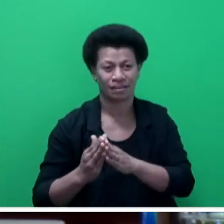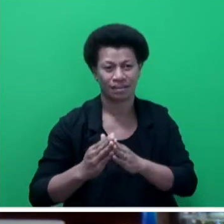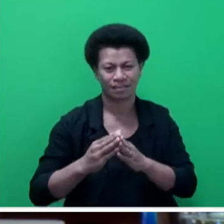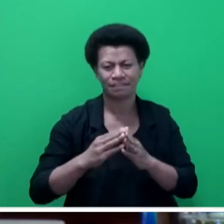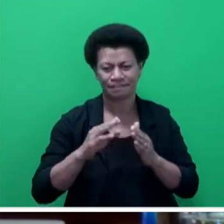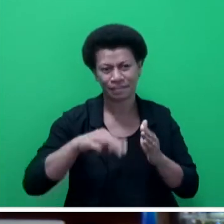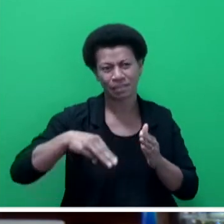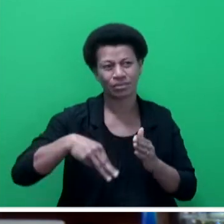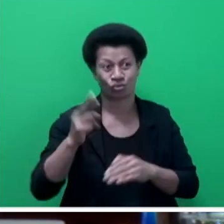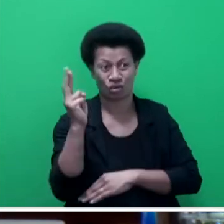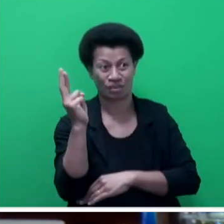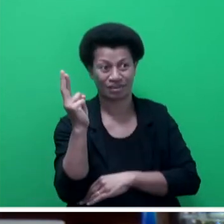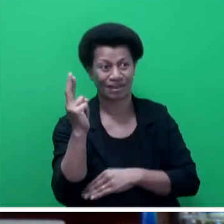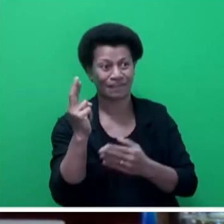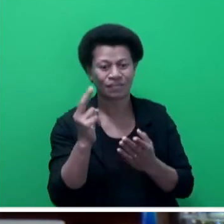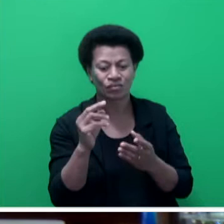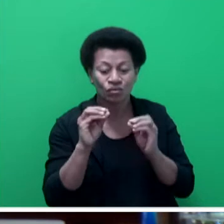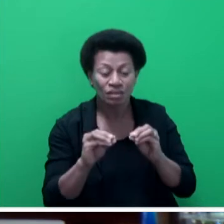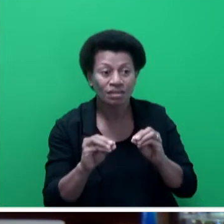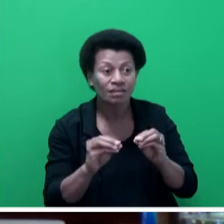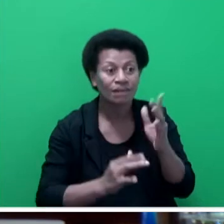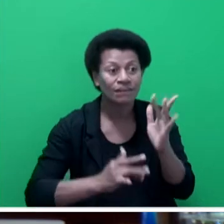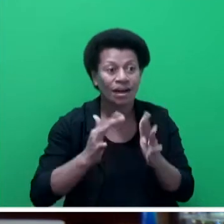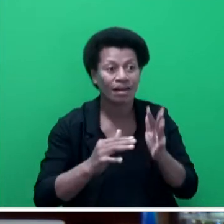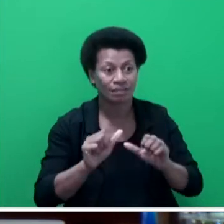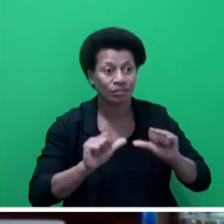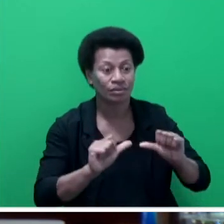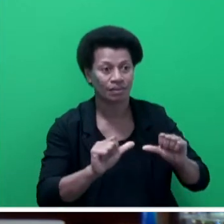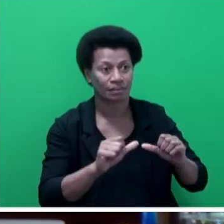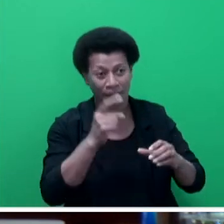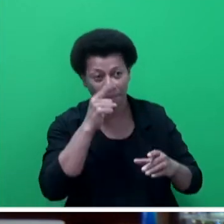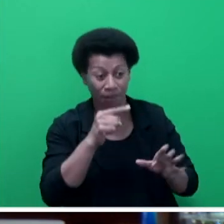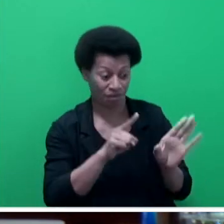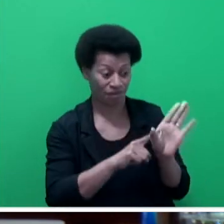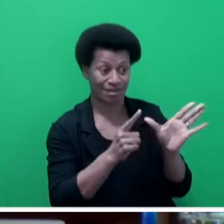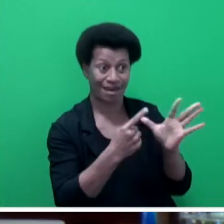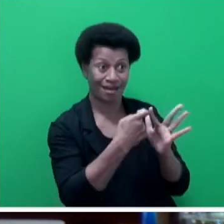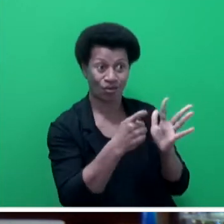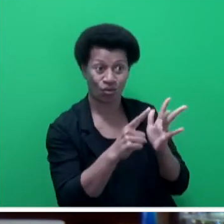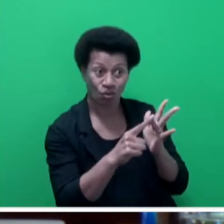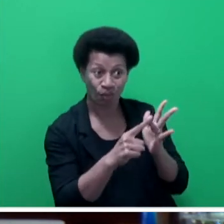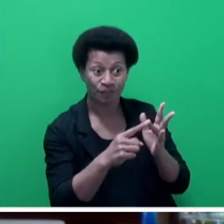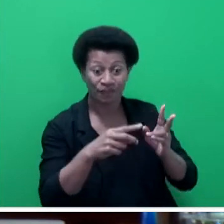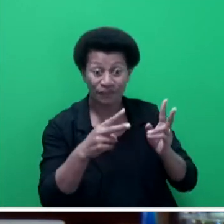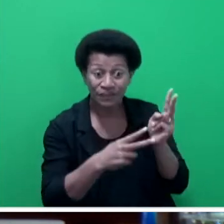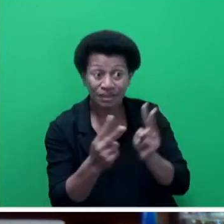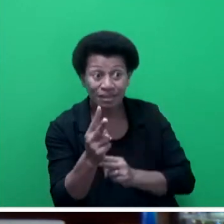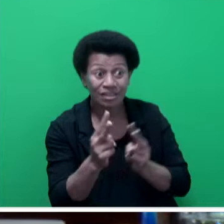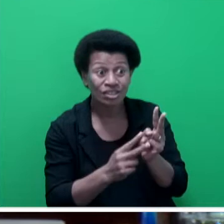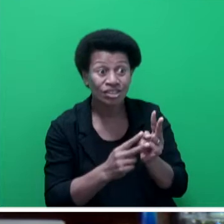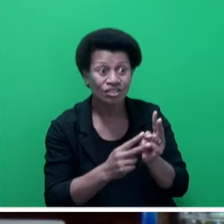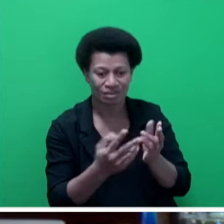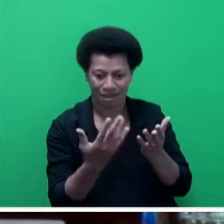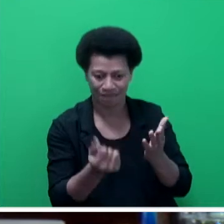direction. Mr Speaker, sir, the people of Yakko Village have set the example for all other Fijians.